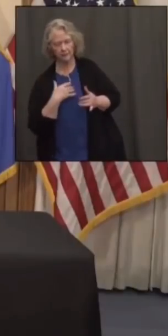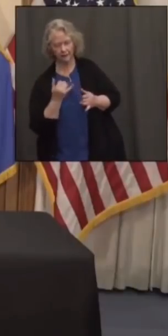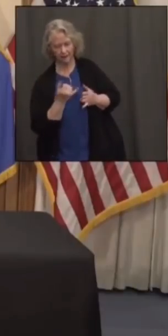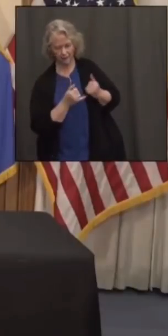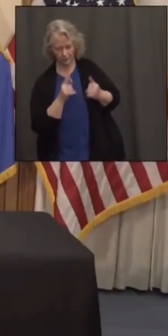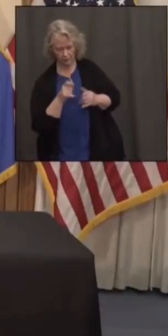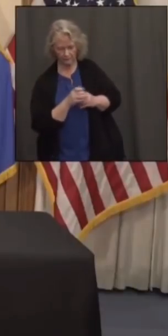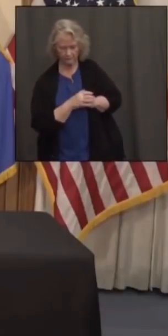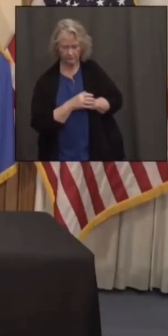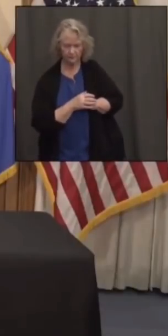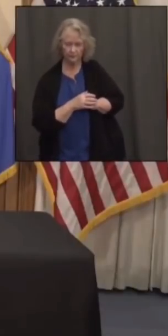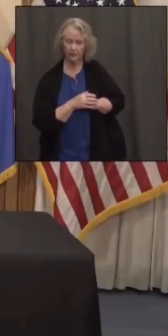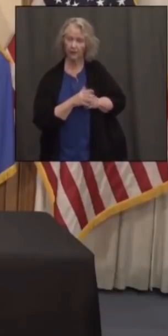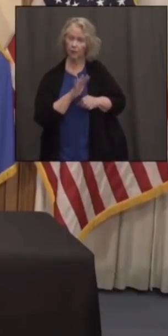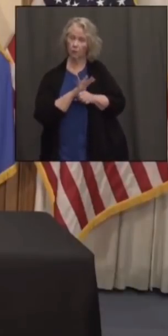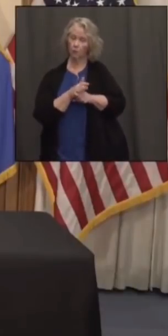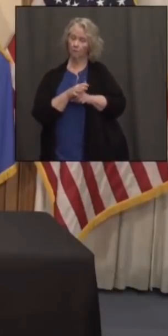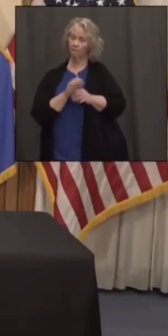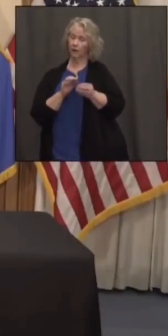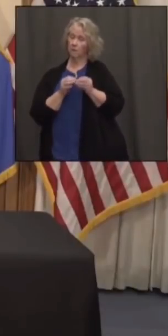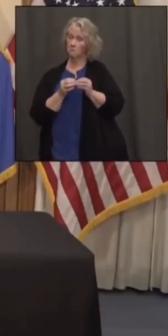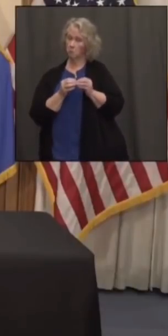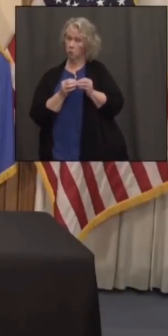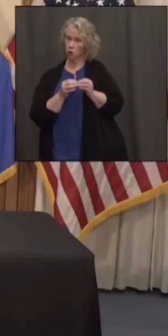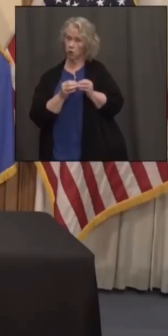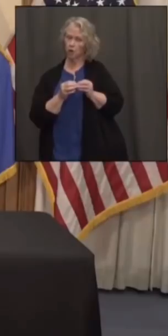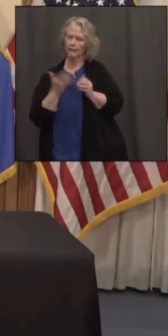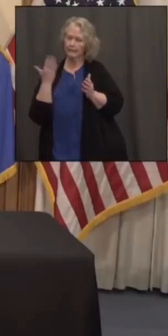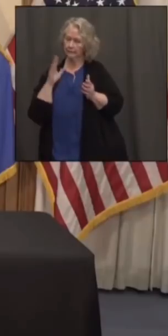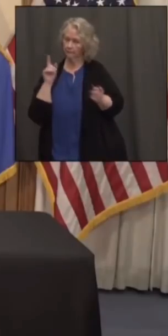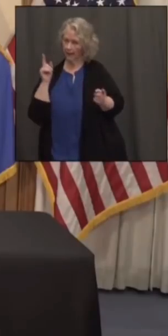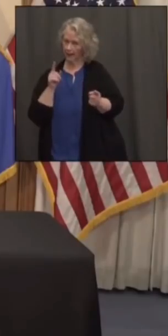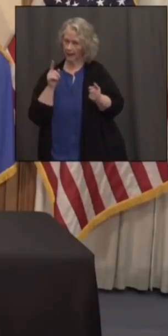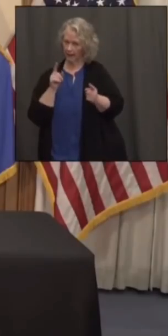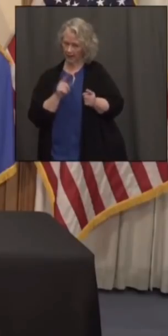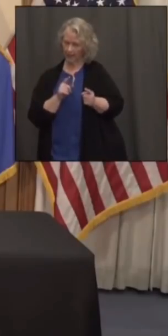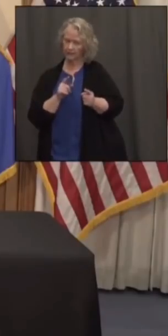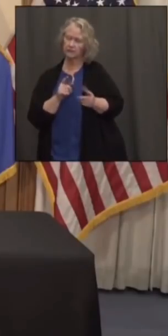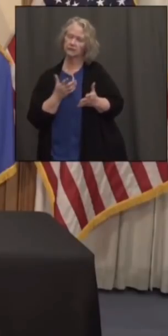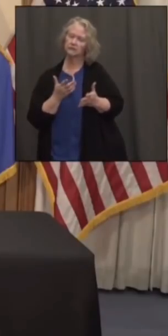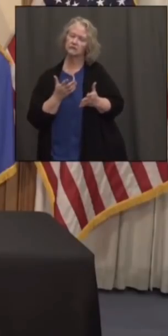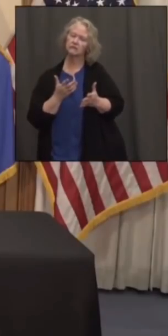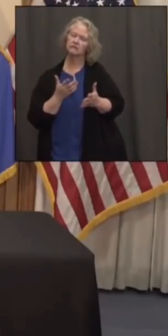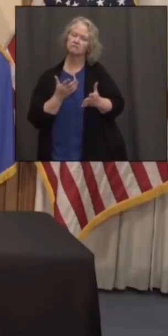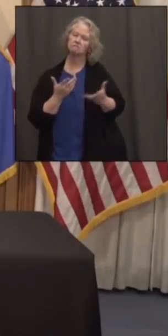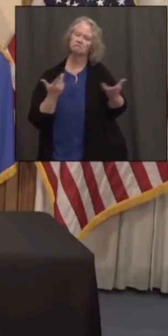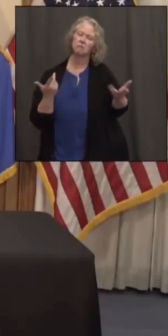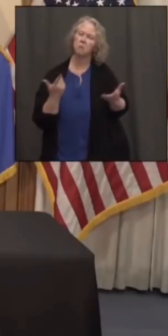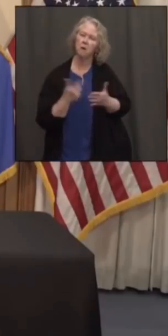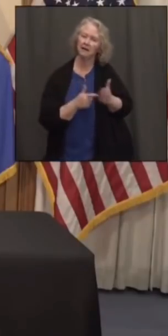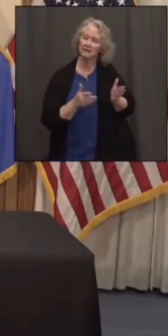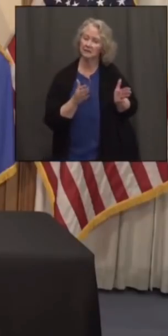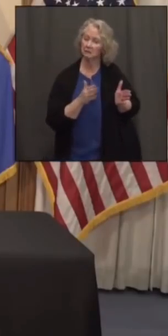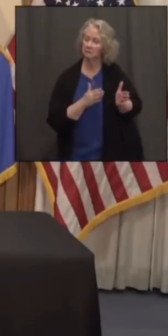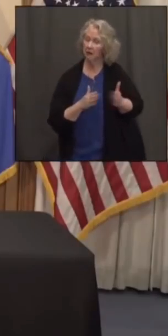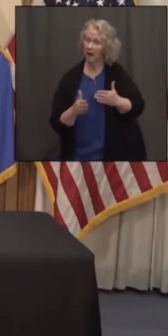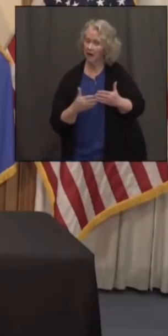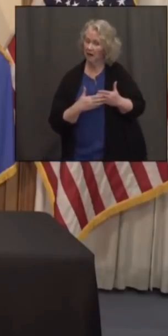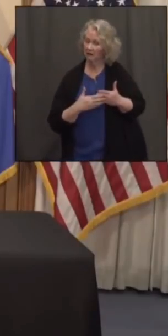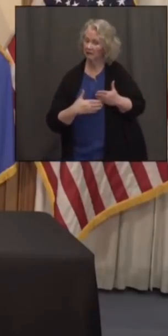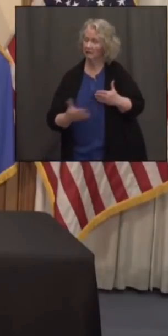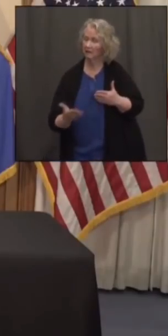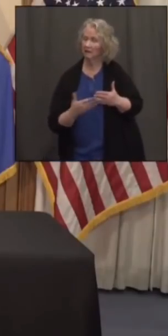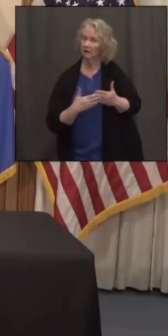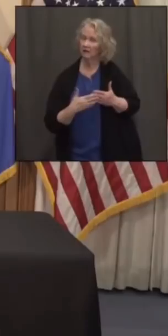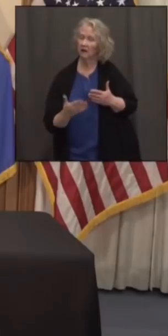thing. As COVID rates continue to drop in the sessions about three weeks out, what's the plan? there been any decision for these little